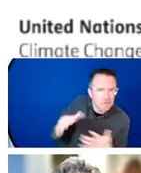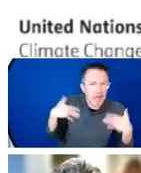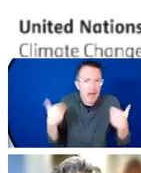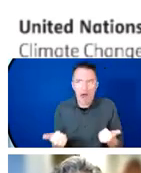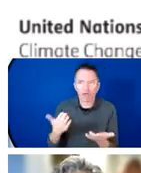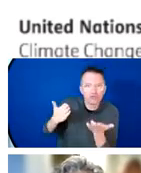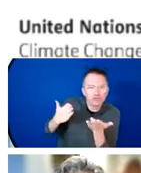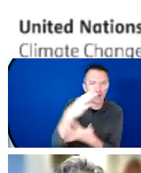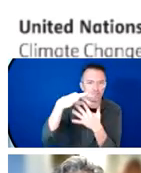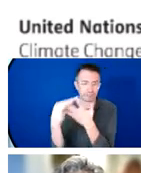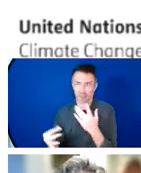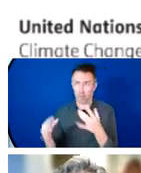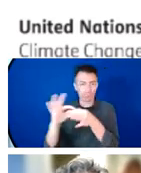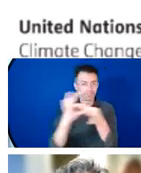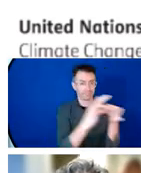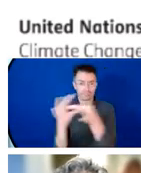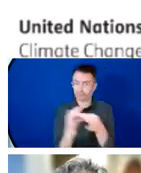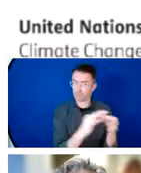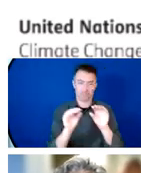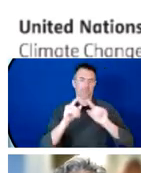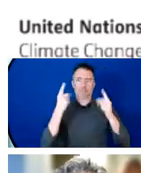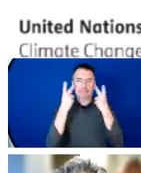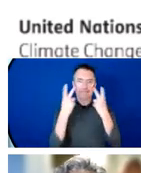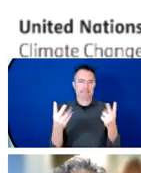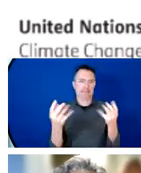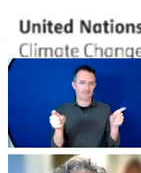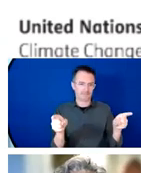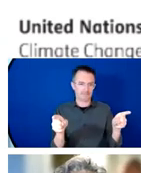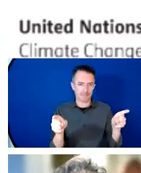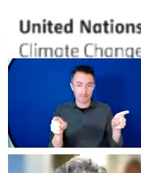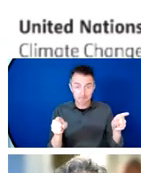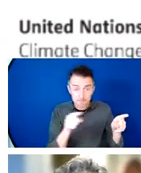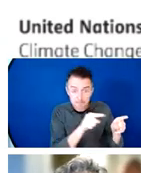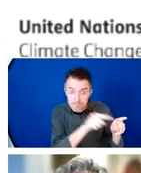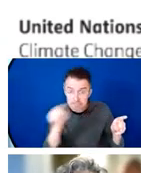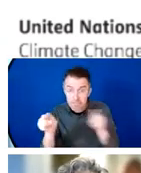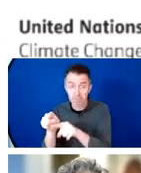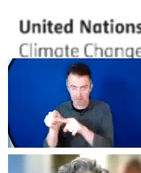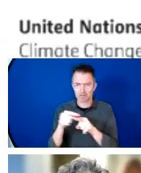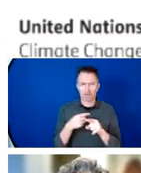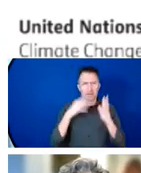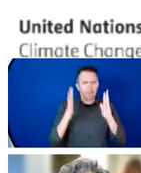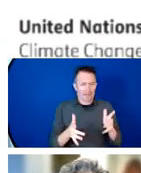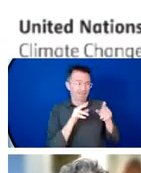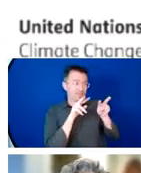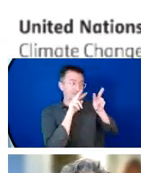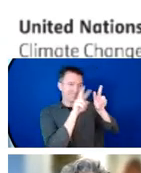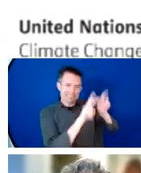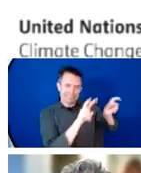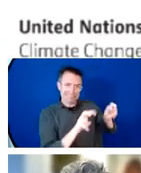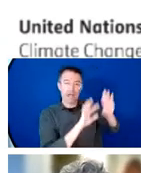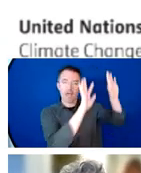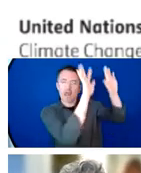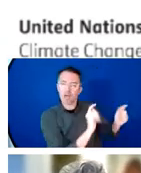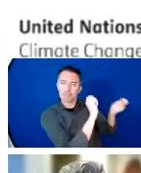us to change this and come together with a stronger message and a stronger voice as we head to Glasgow. Our